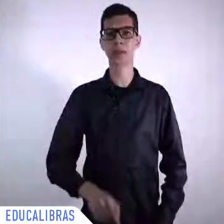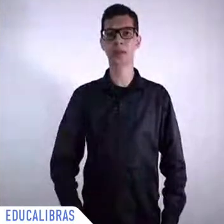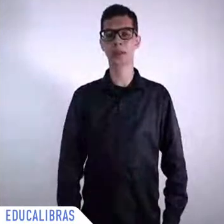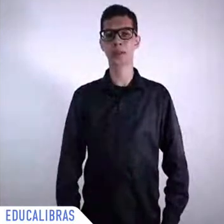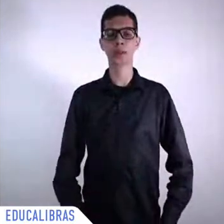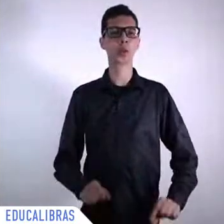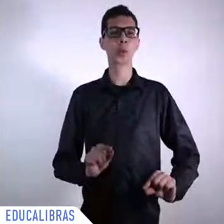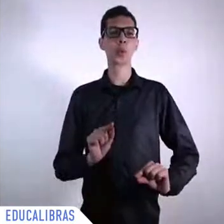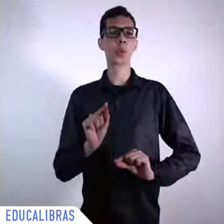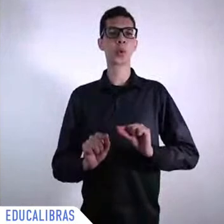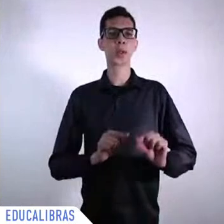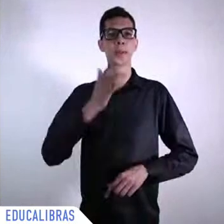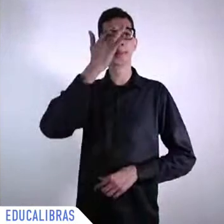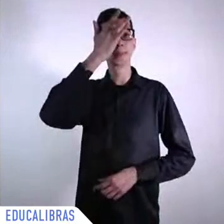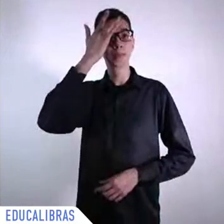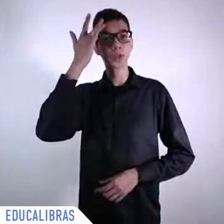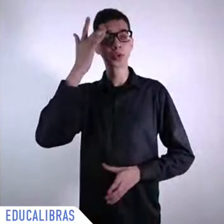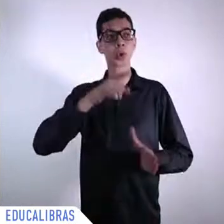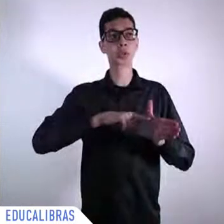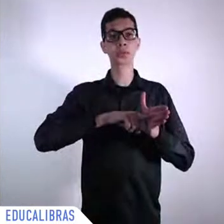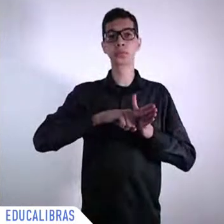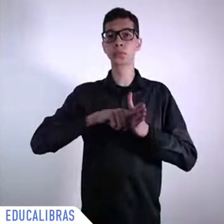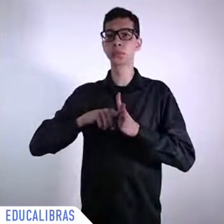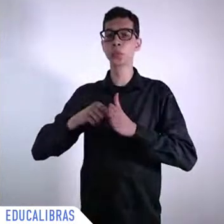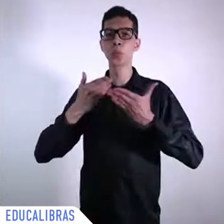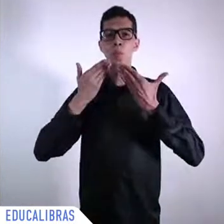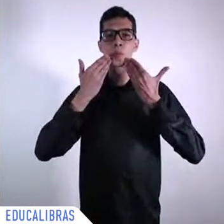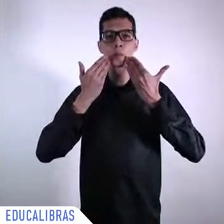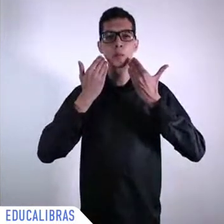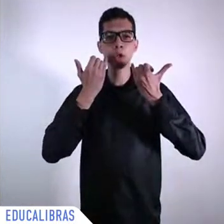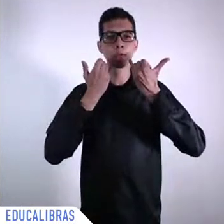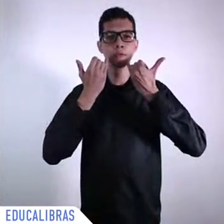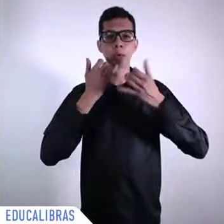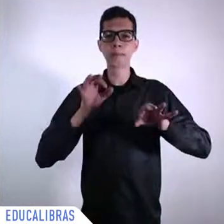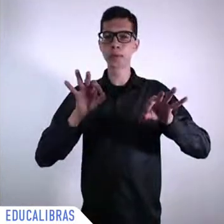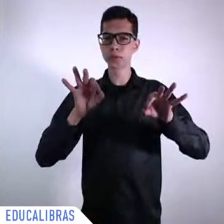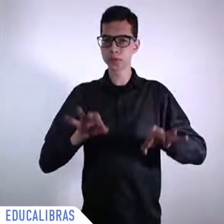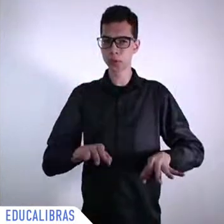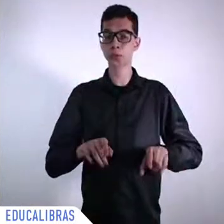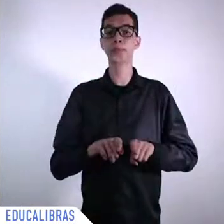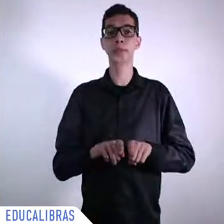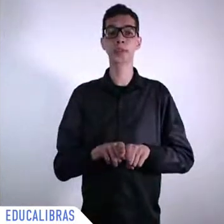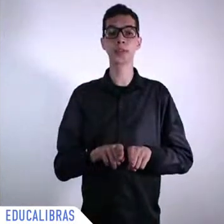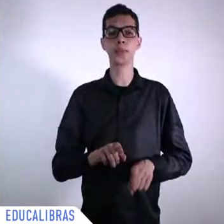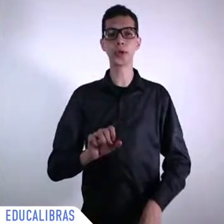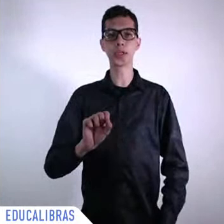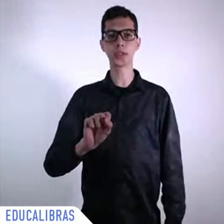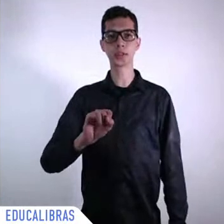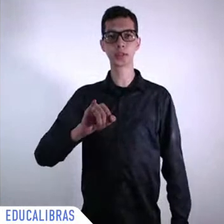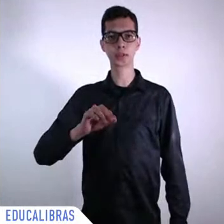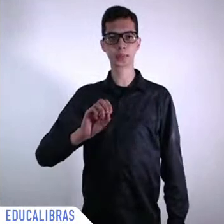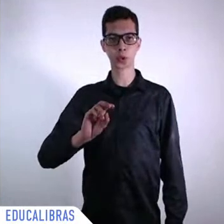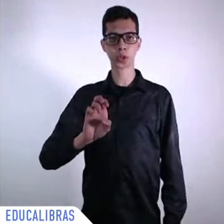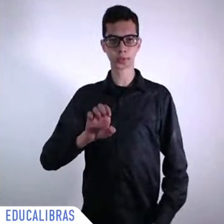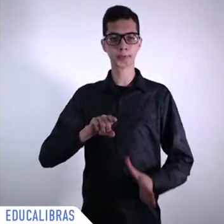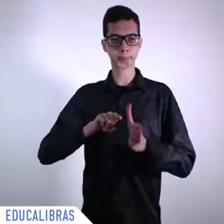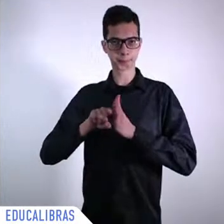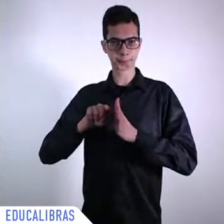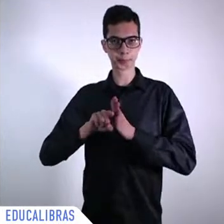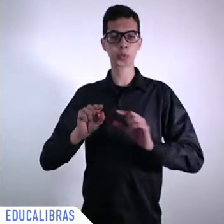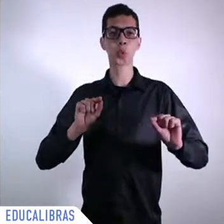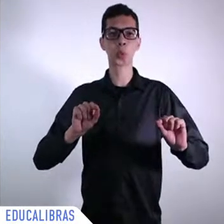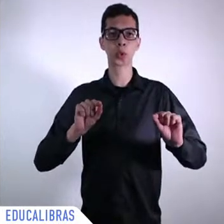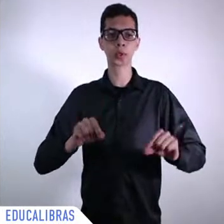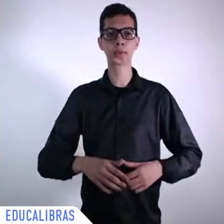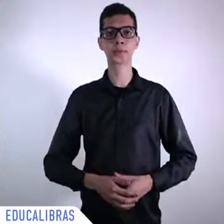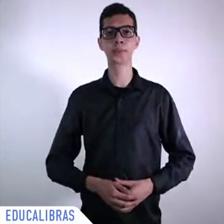you Simone the global pandemic seems to lead to more protectionism to each country trying to defend